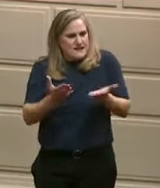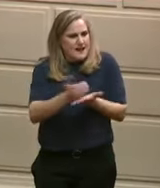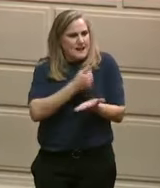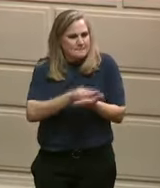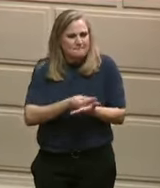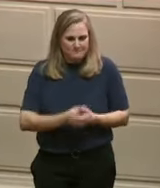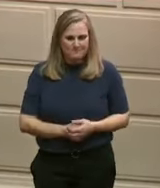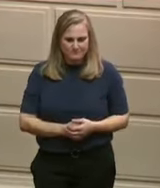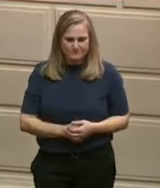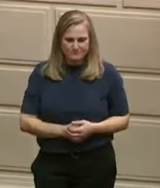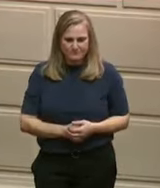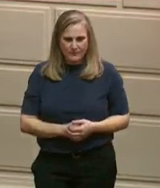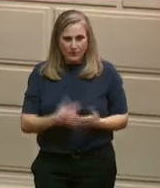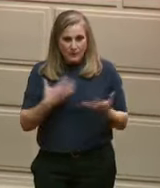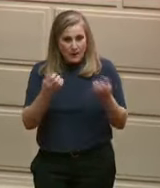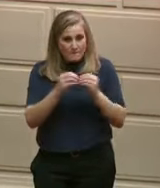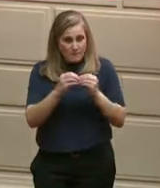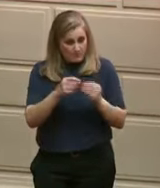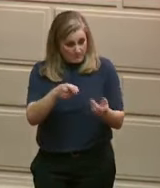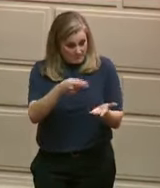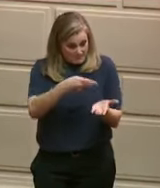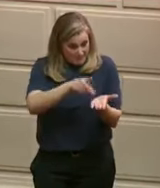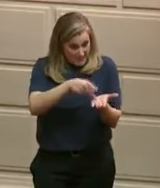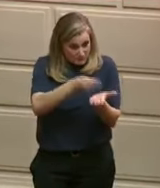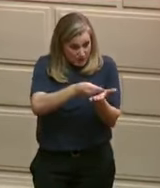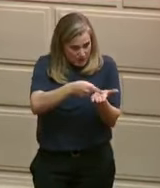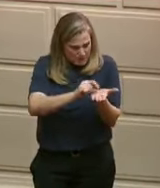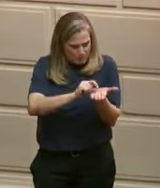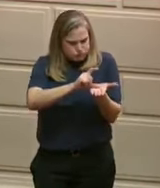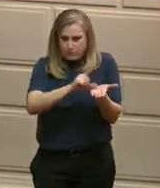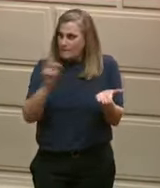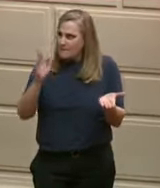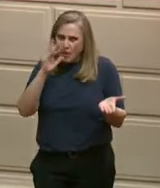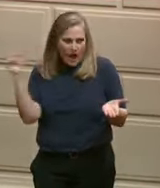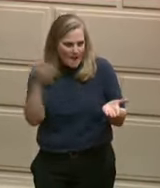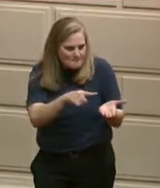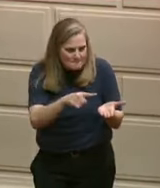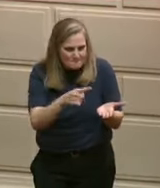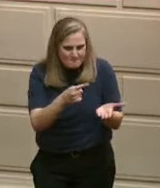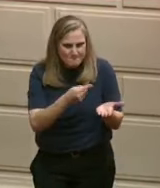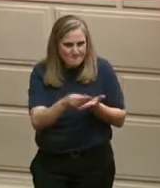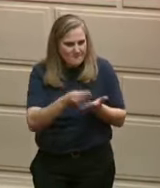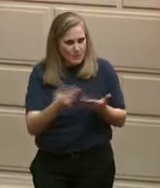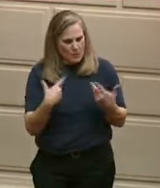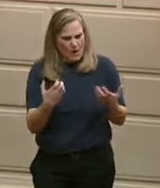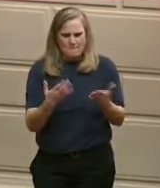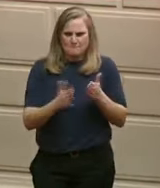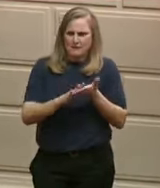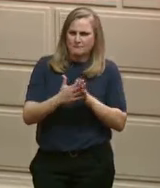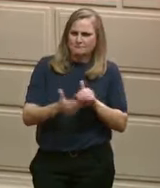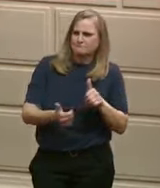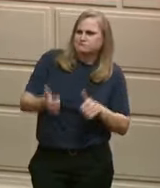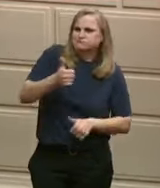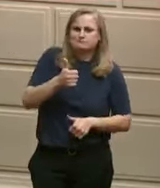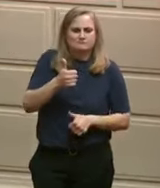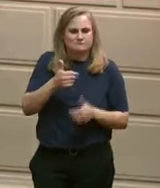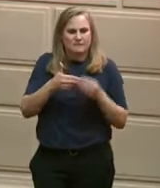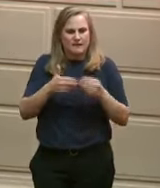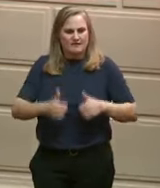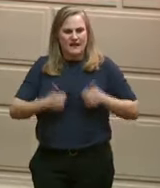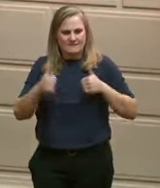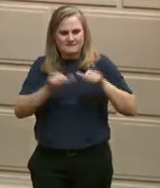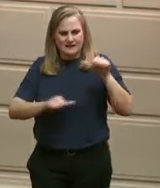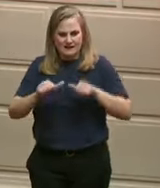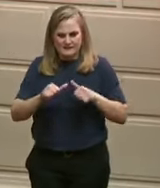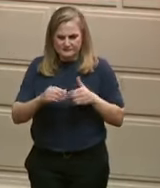and solidify Rhode Island as a life science leader. My budget will propose building a new life science